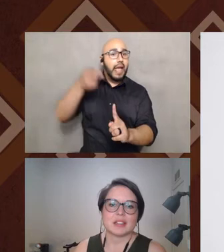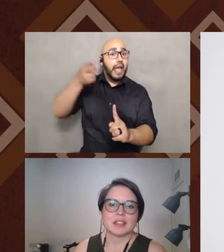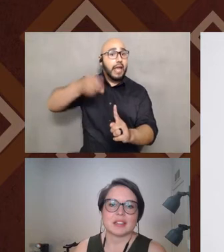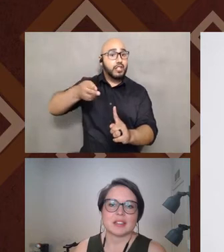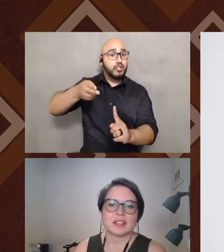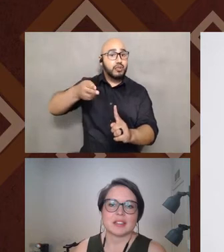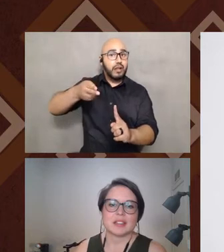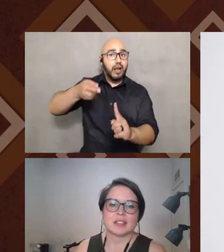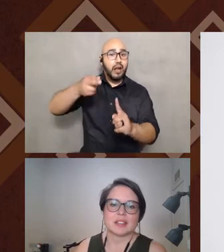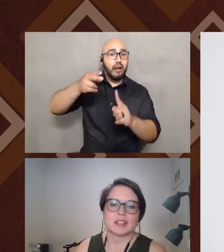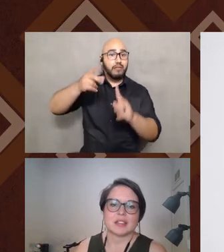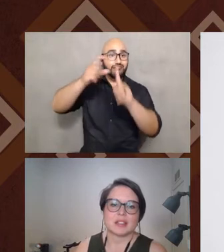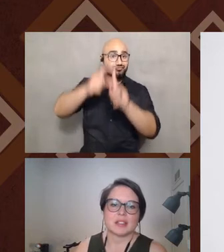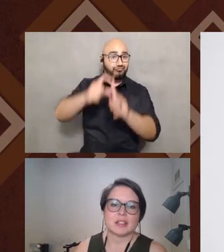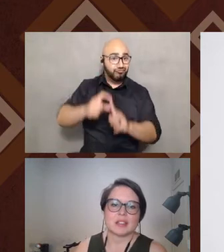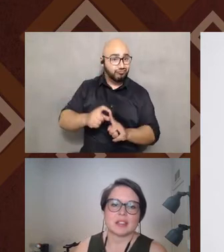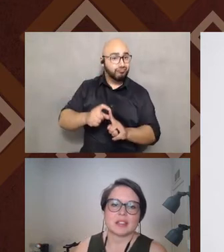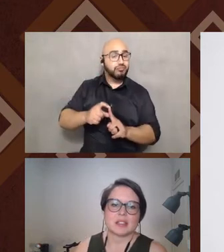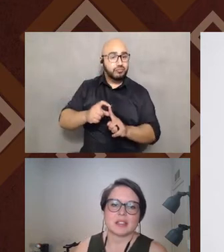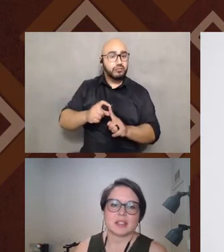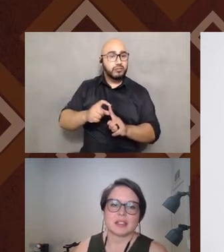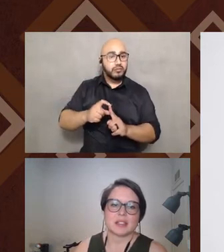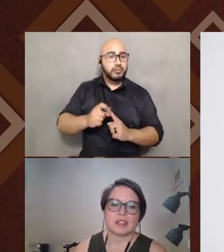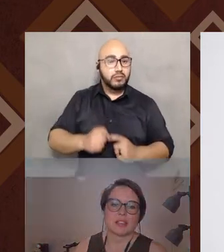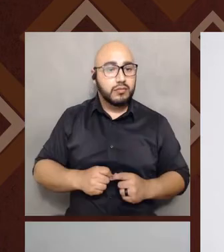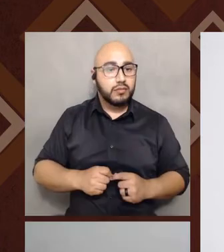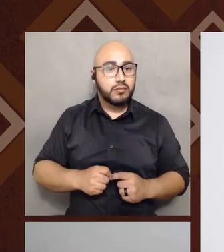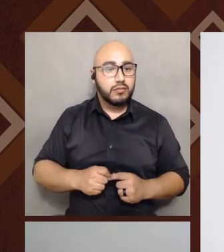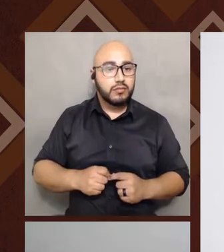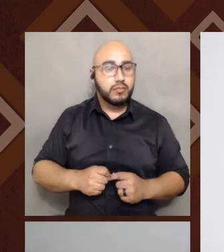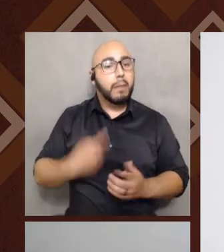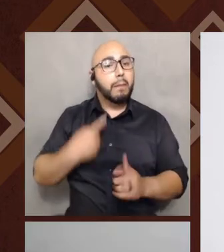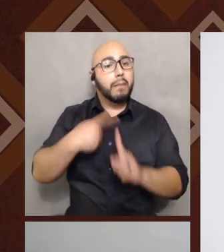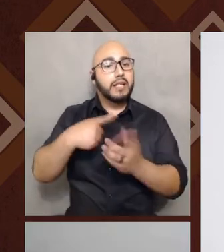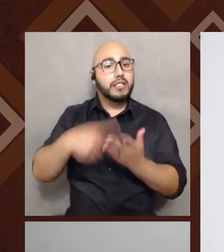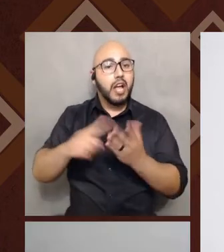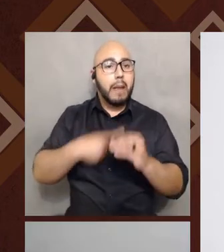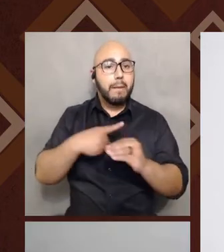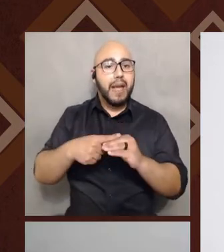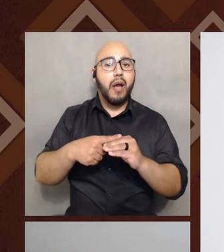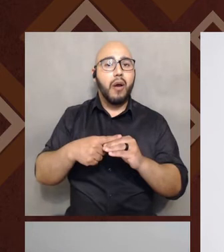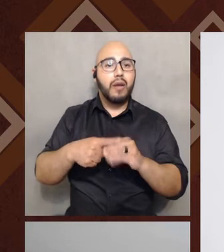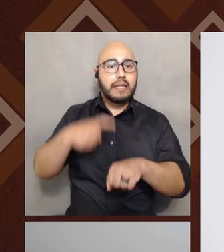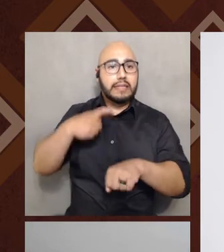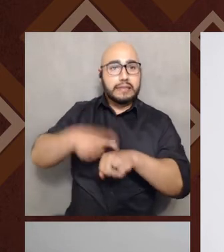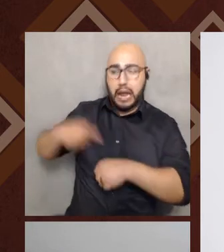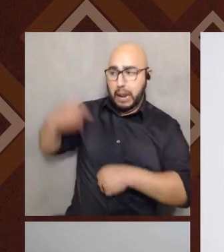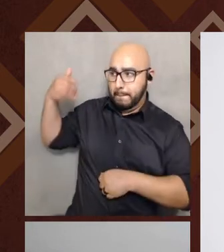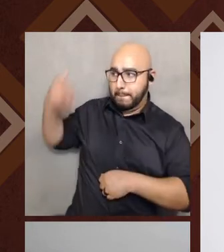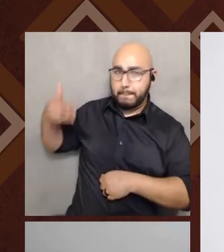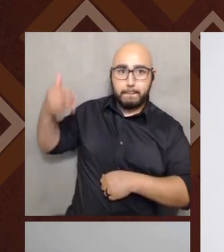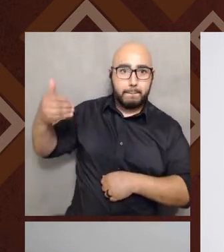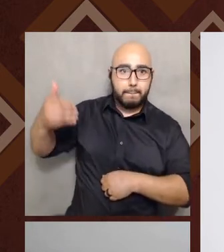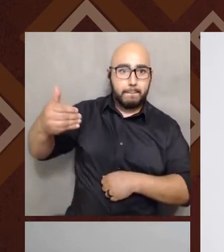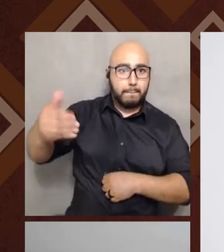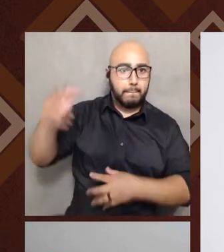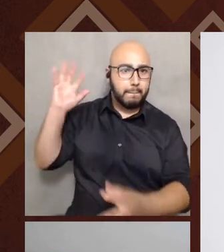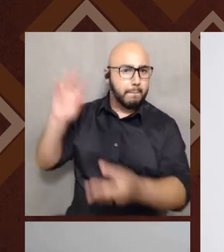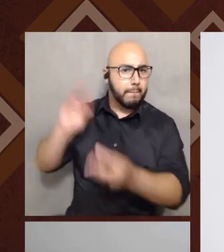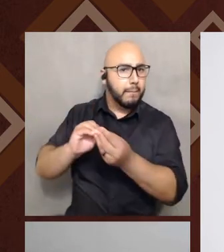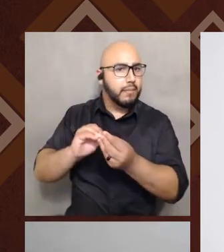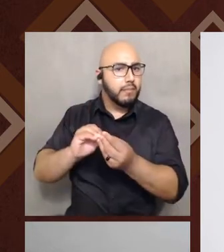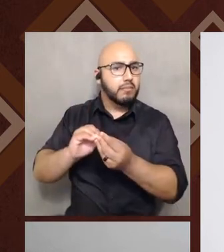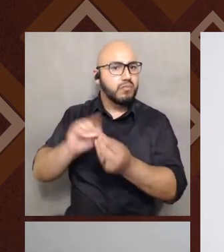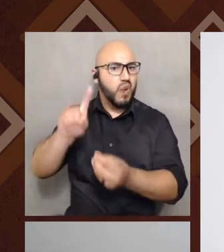terms, um, and kind of just talk about looking at the chronology, um, over the last, uh, the last